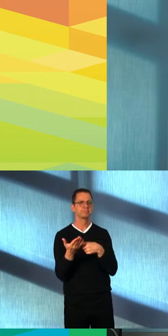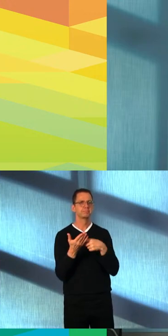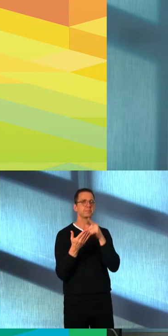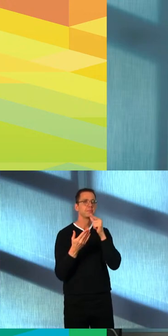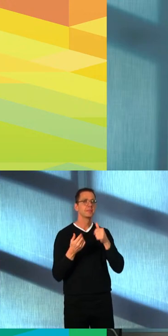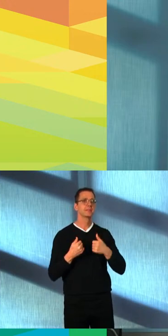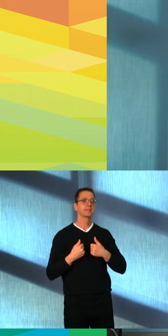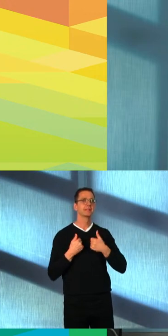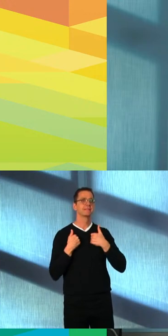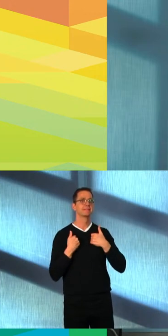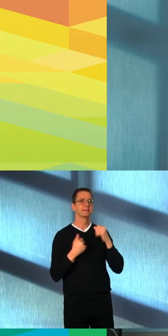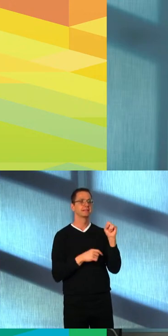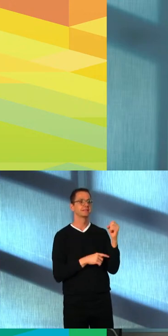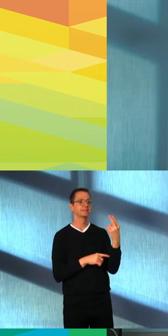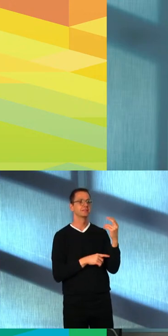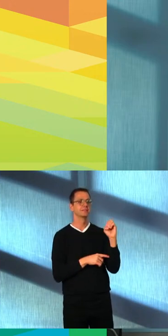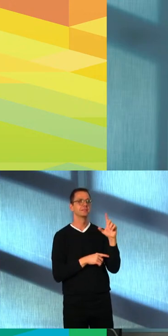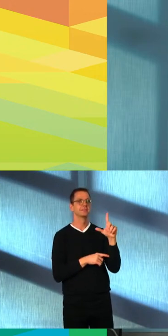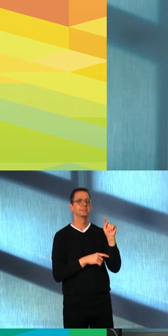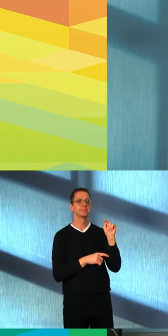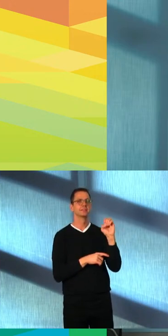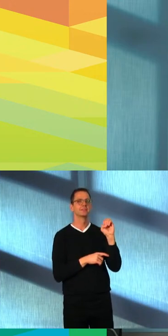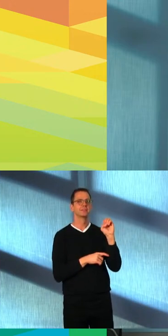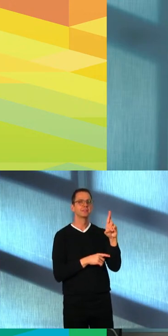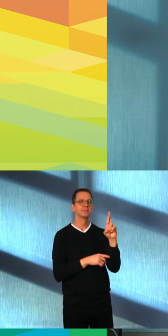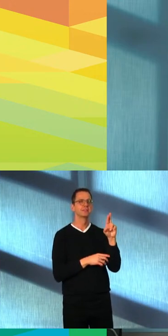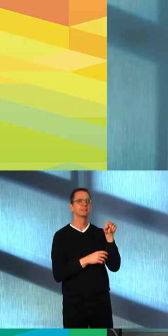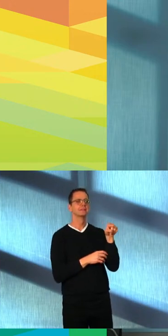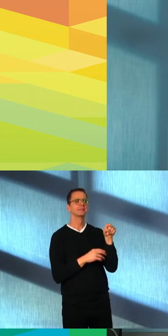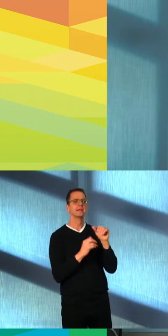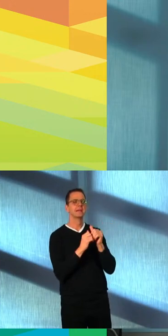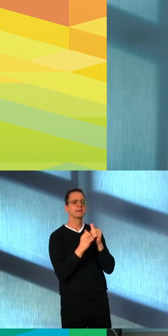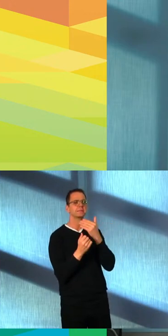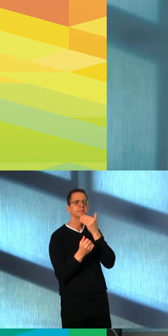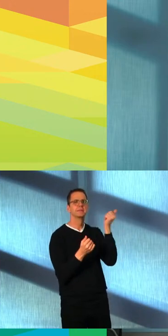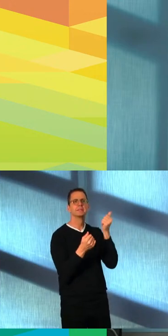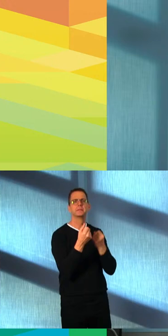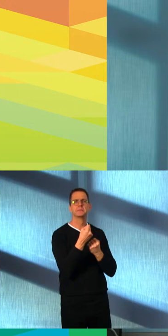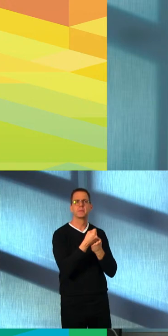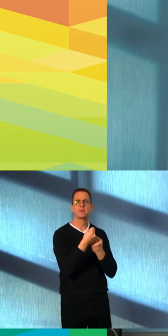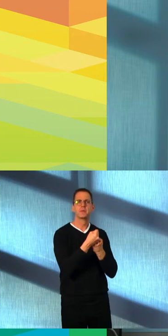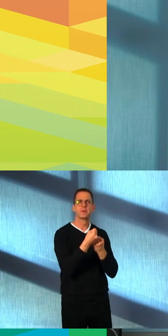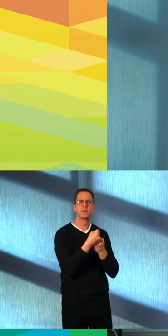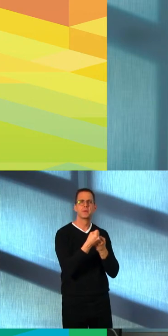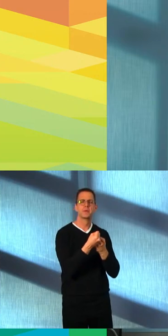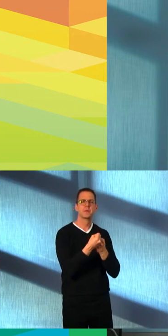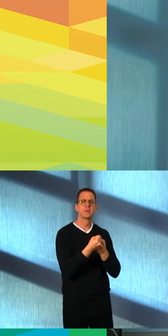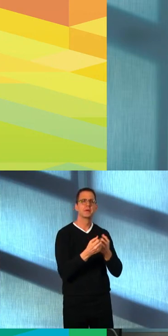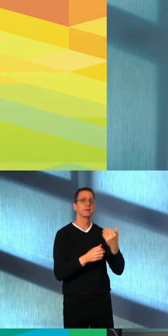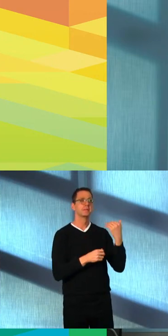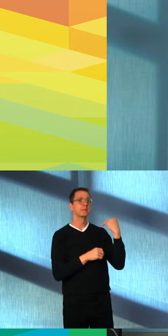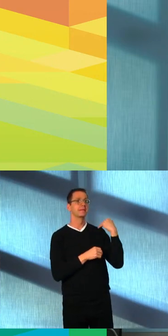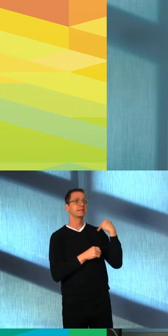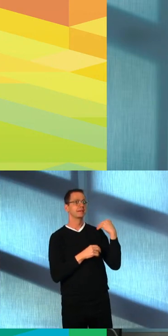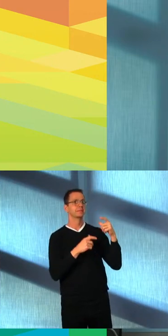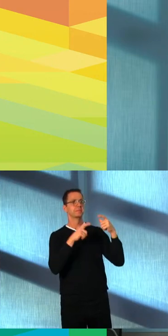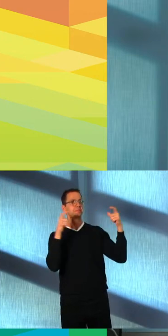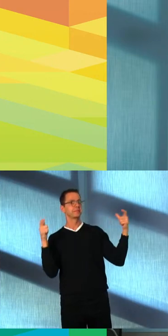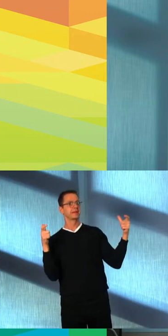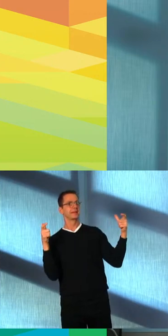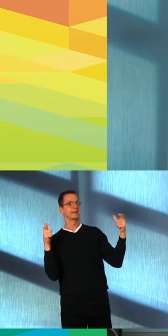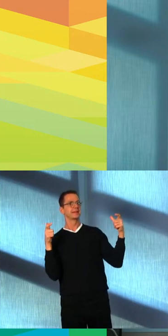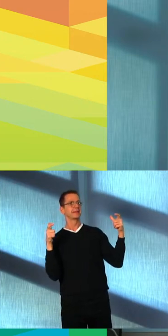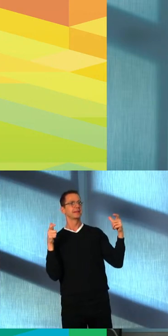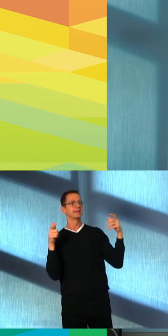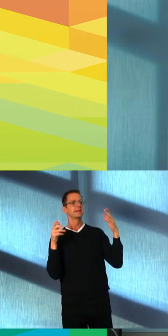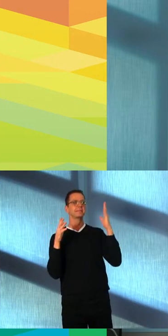Edmonton Convention Centre. The transition to a series of distributed smaller shelters and more bridge housing options will help